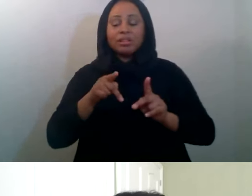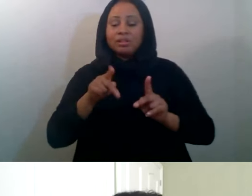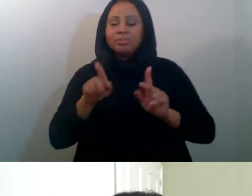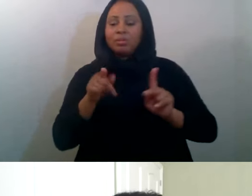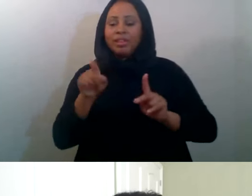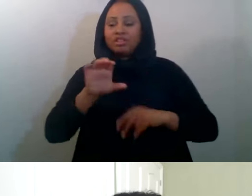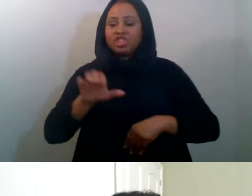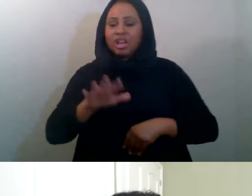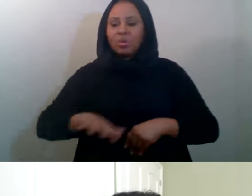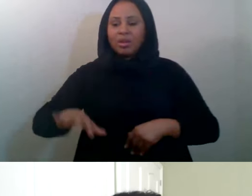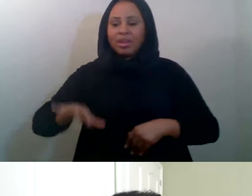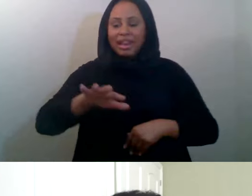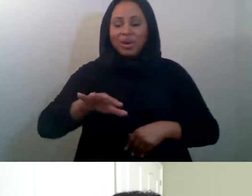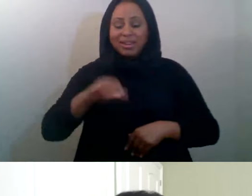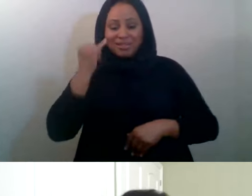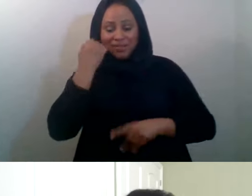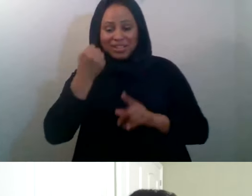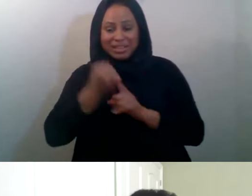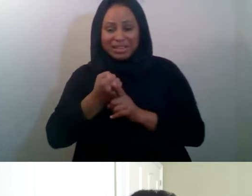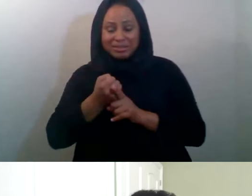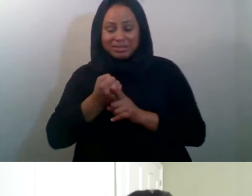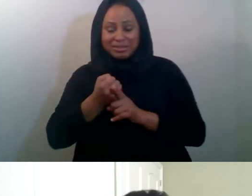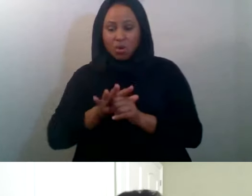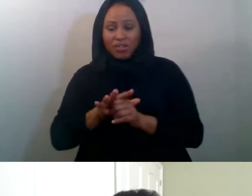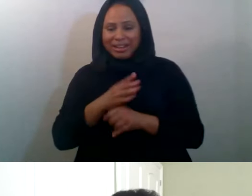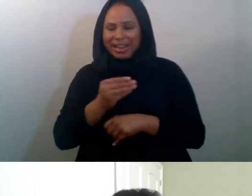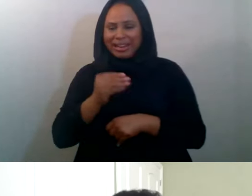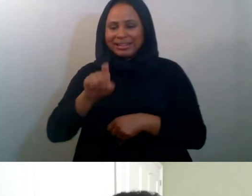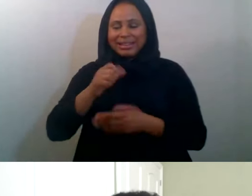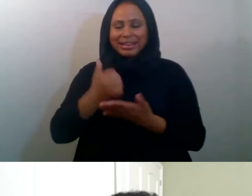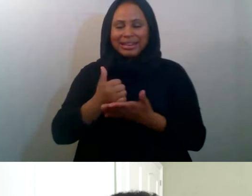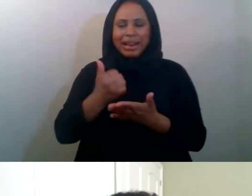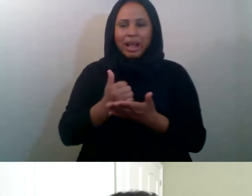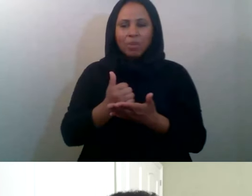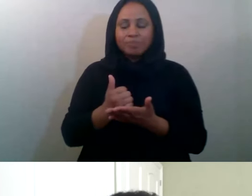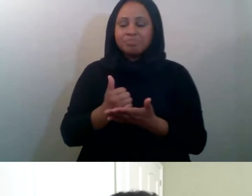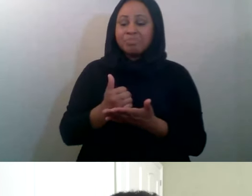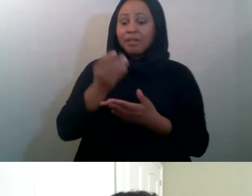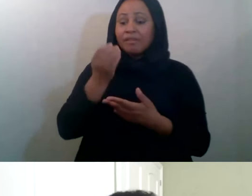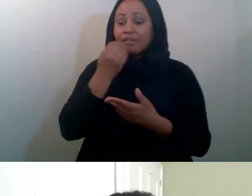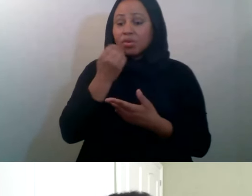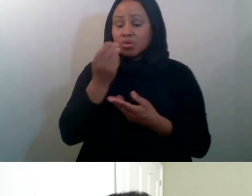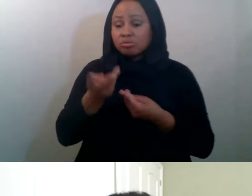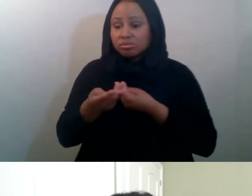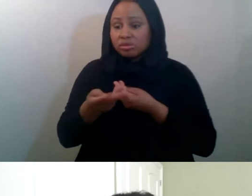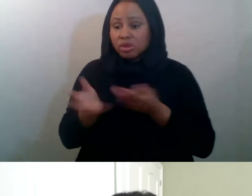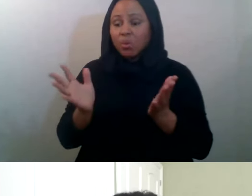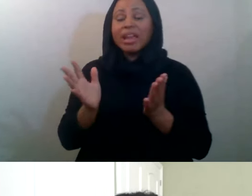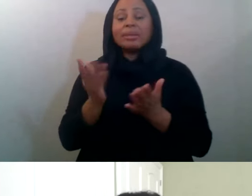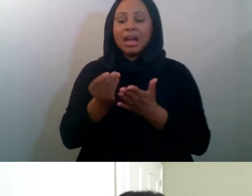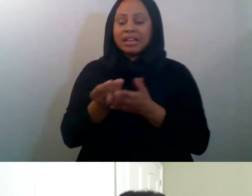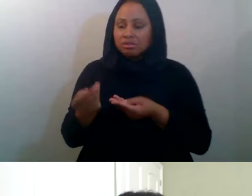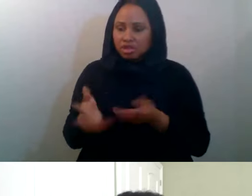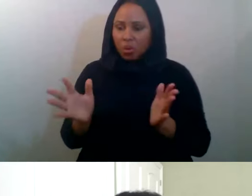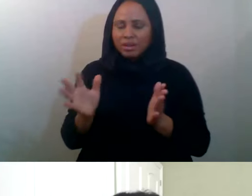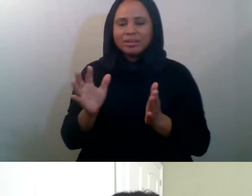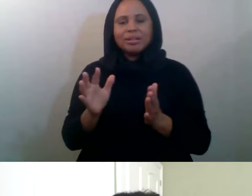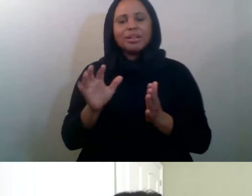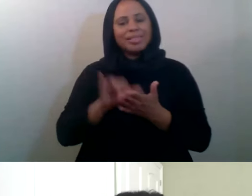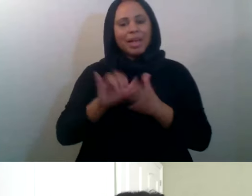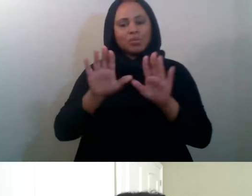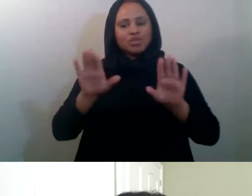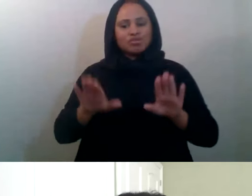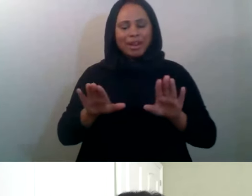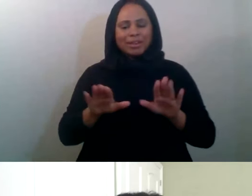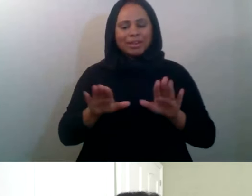either. was anyone that needed help, or they were elderly or had a disability that needed groceries or needed food. Um, so that was great to be a part of. So that definitely goes at that misconception